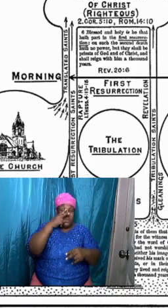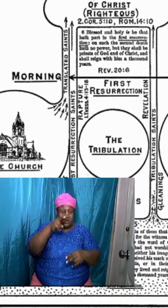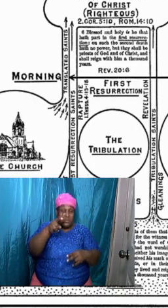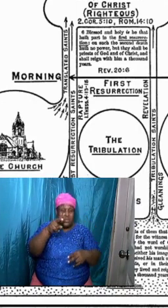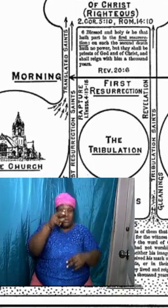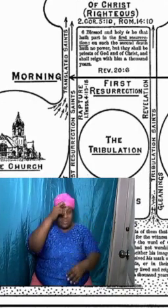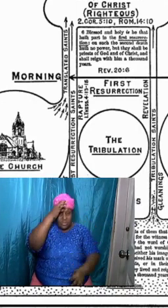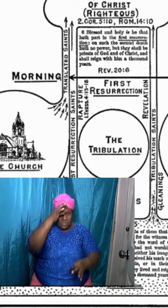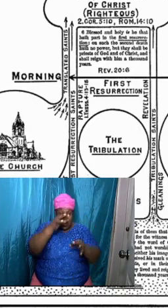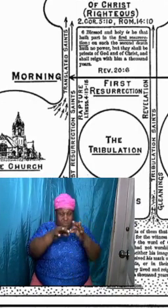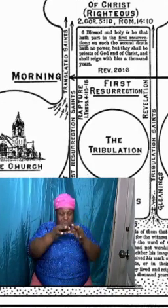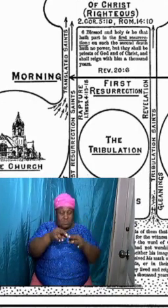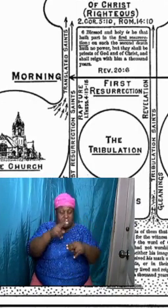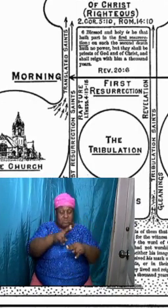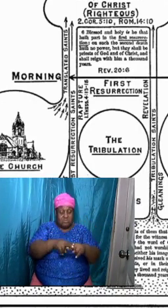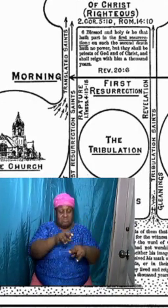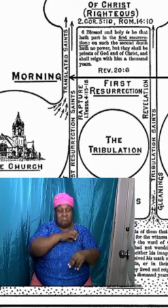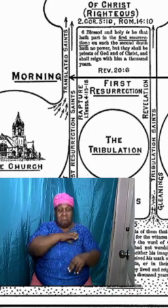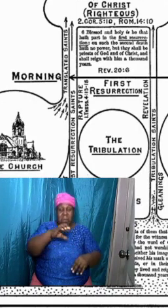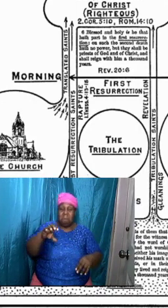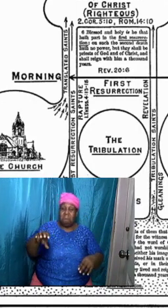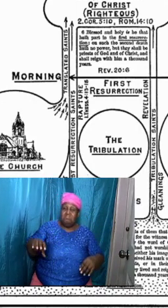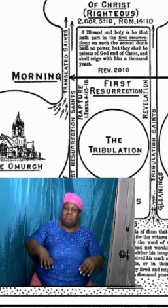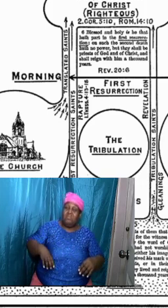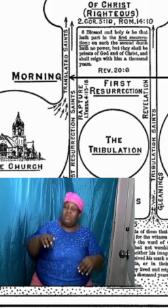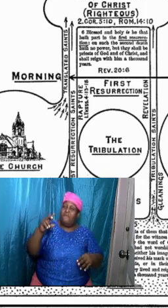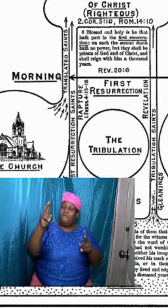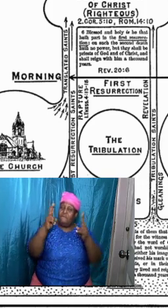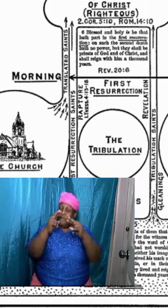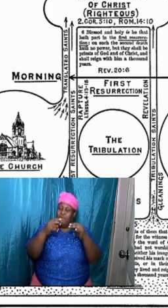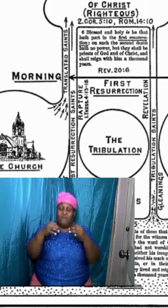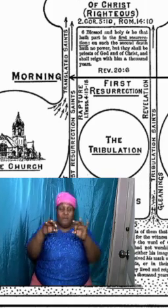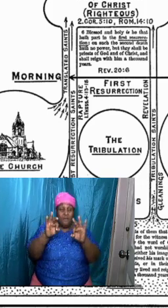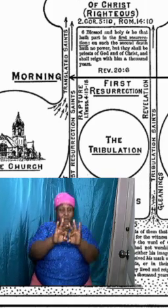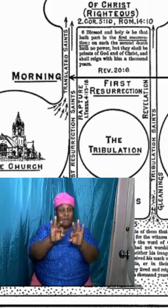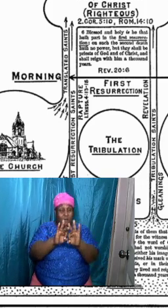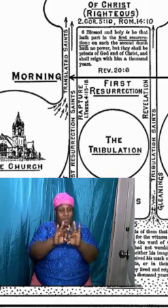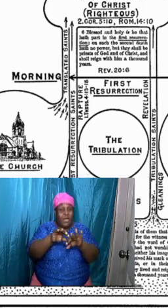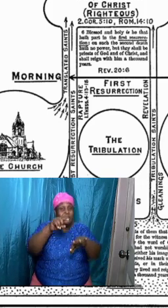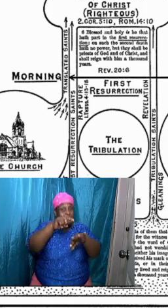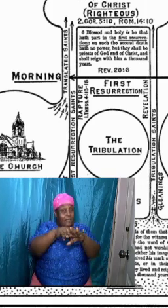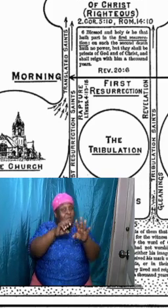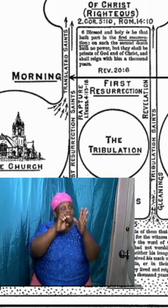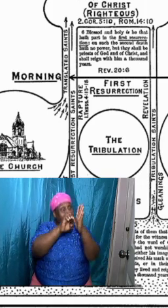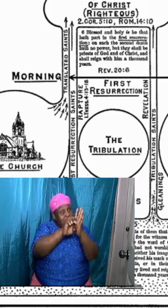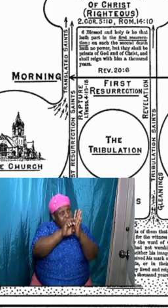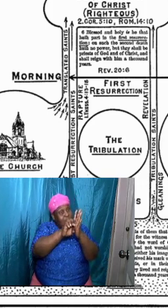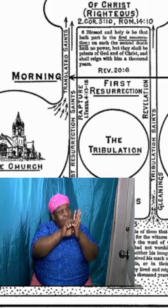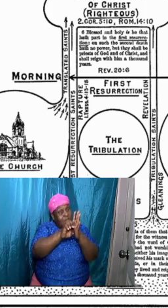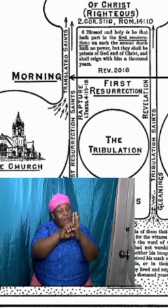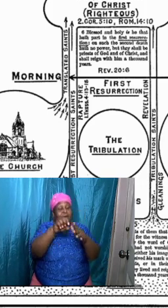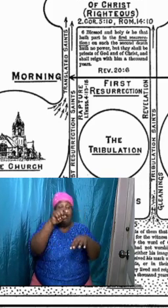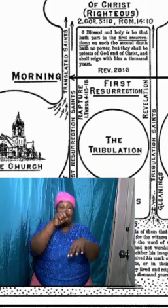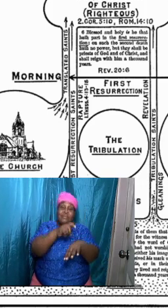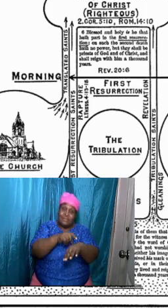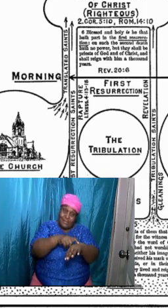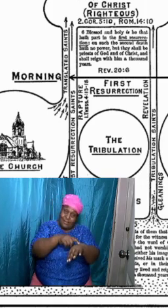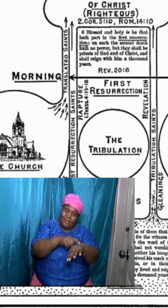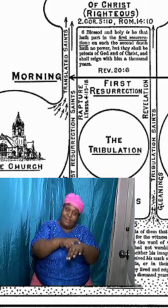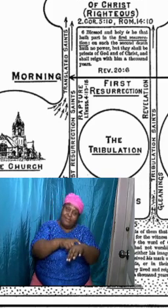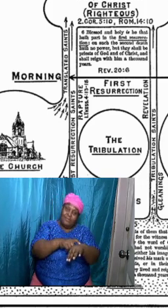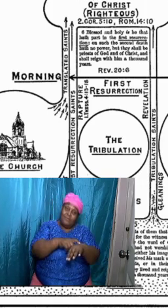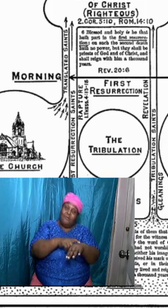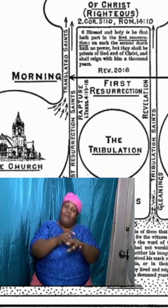Very important, and we are going through that. So, we will be, it will be a time of examination, and it will be a time of